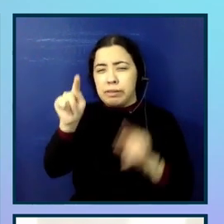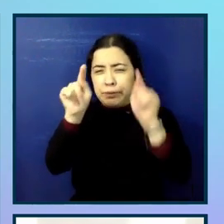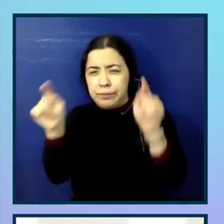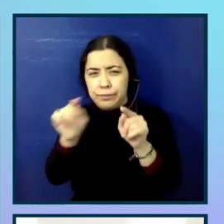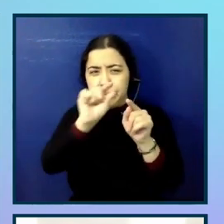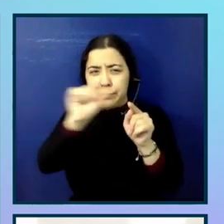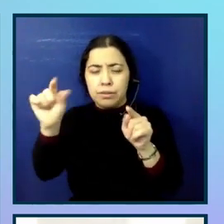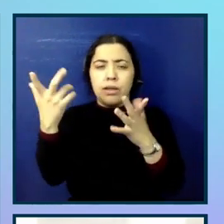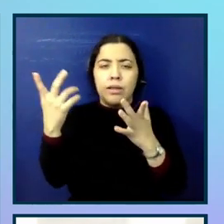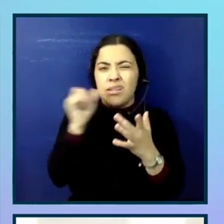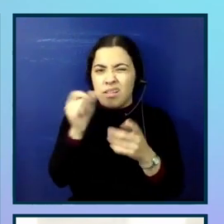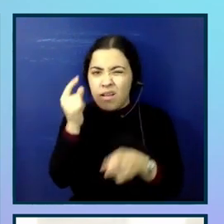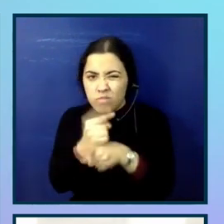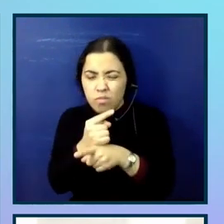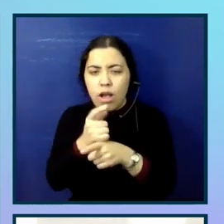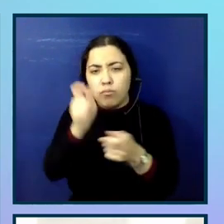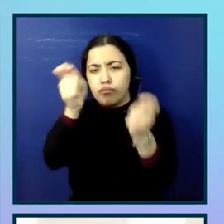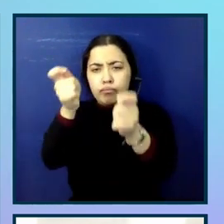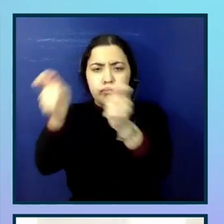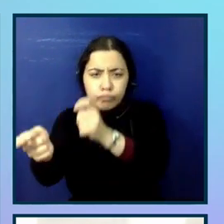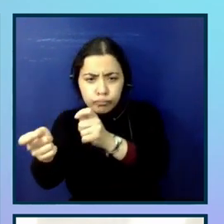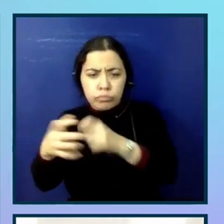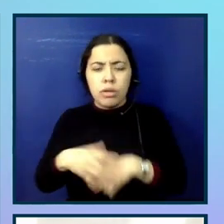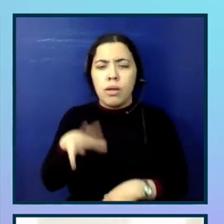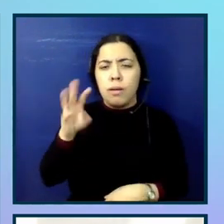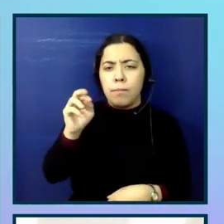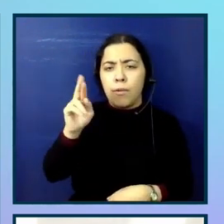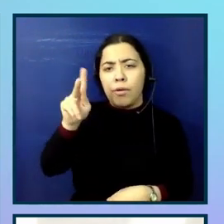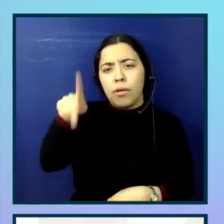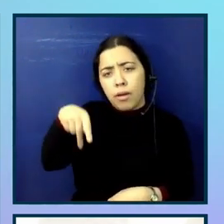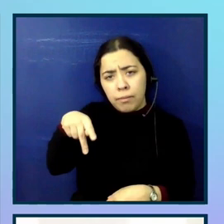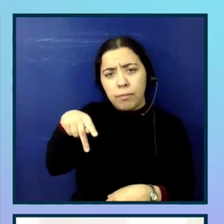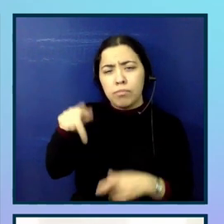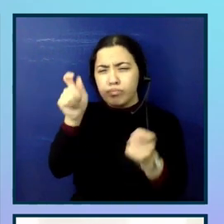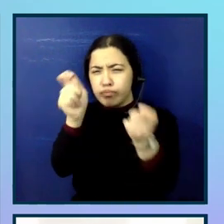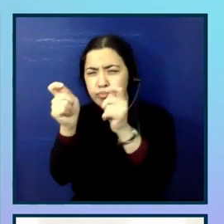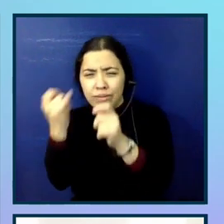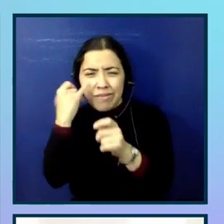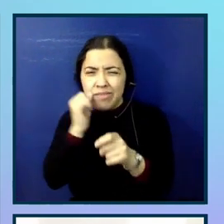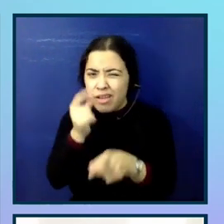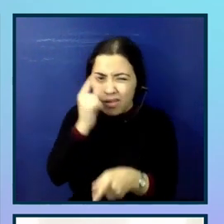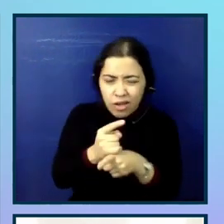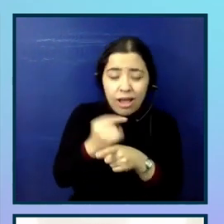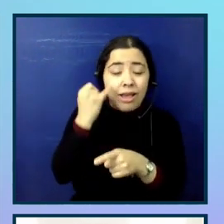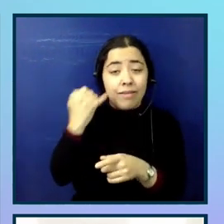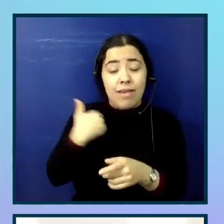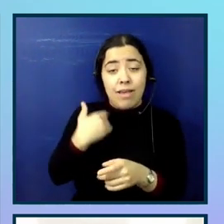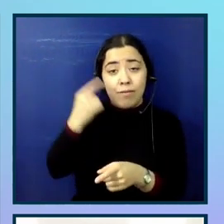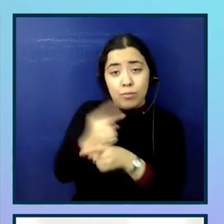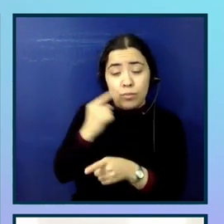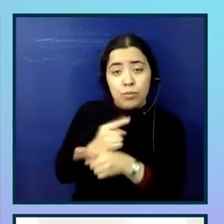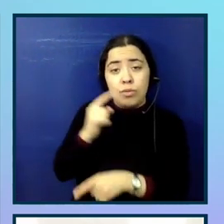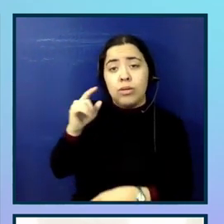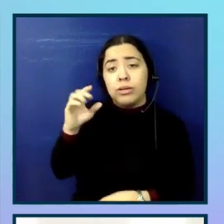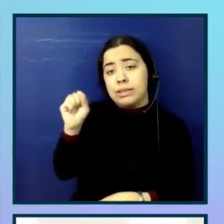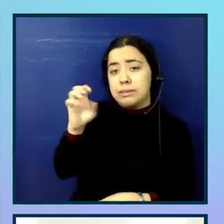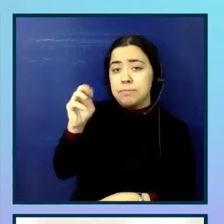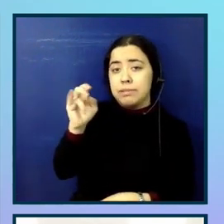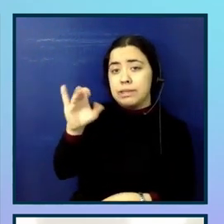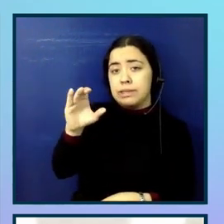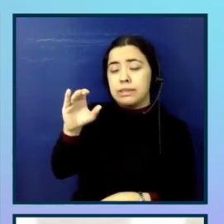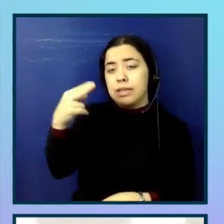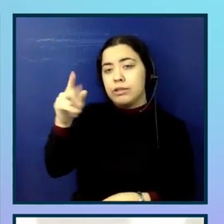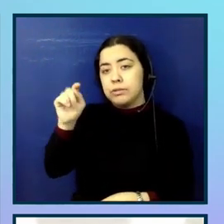to validate their choices. And as most of us will know, having the correct semantic HTML and elements being used for their correct purpose,